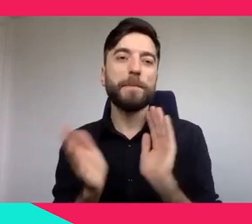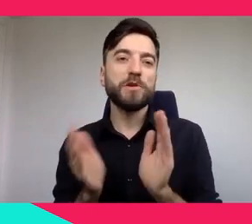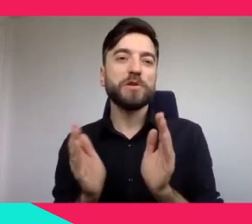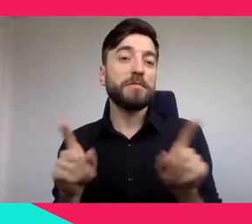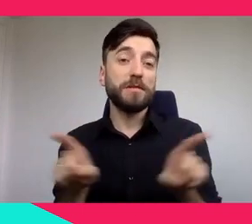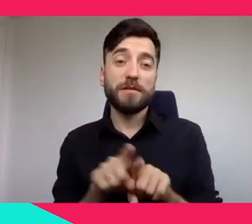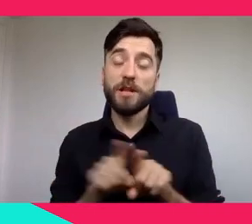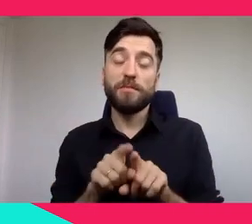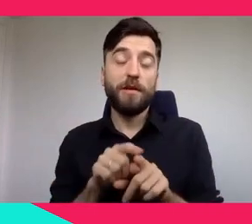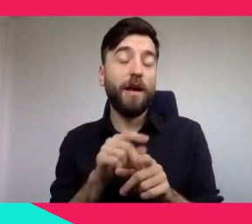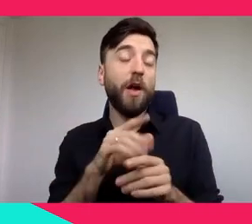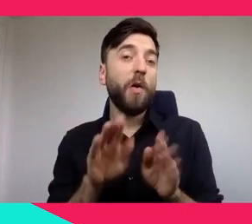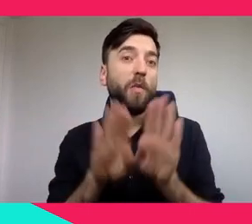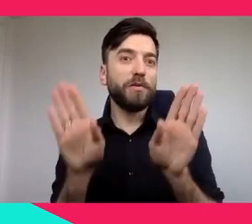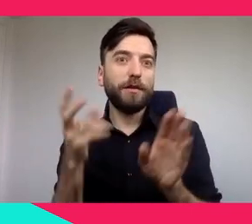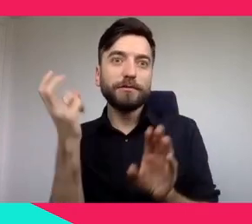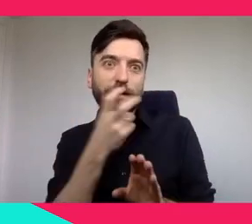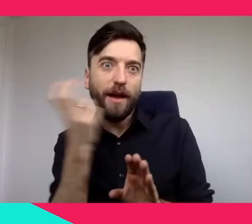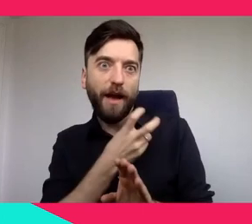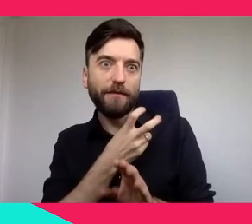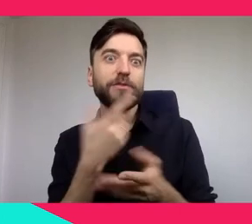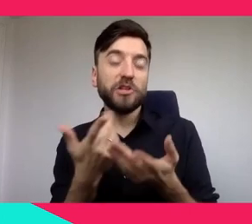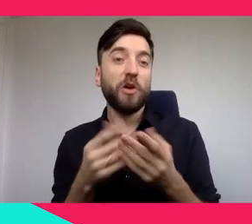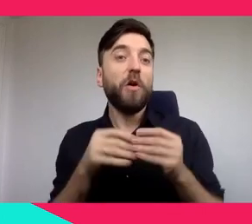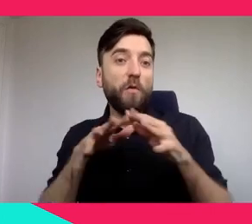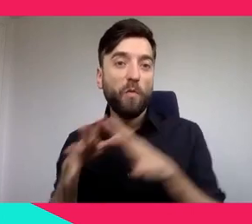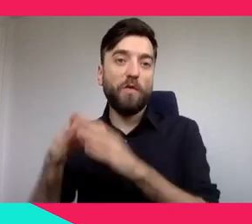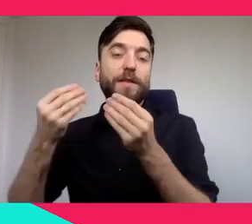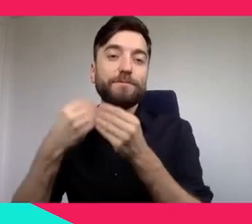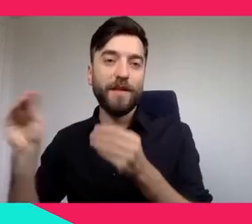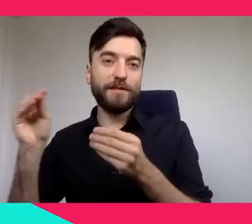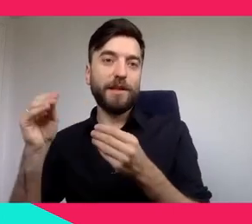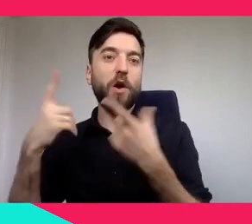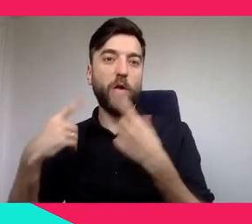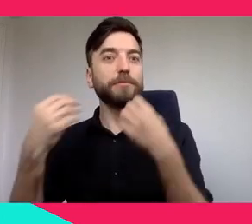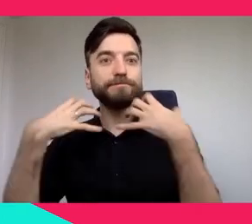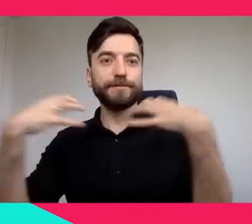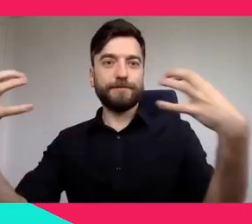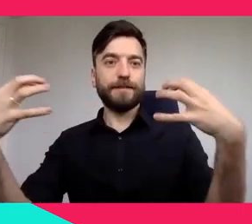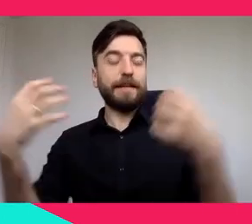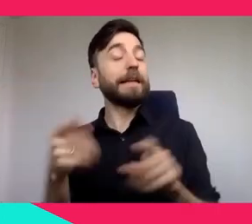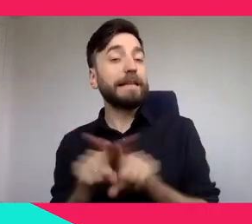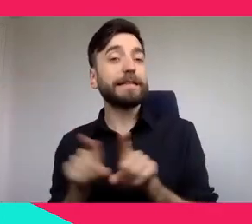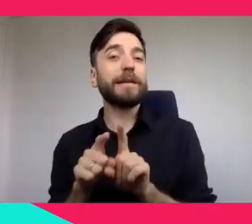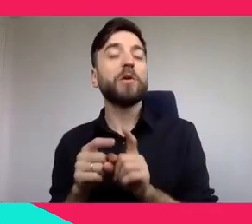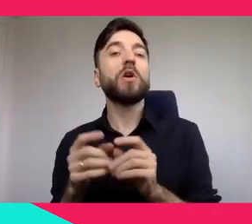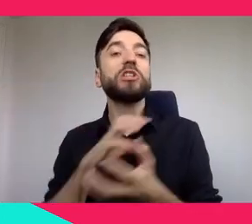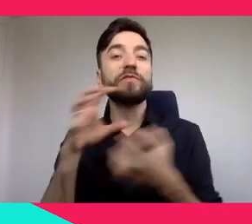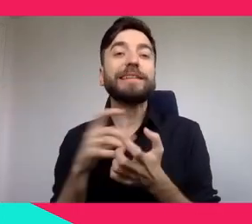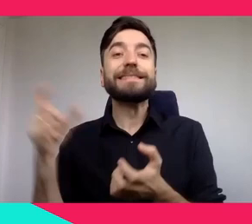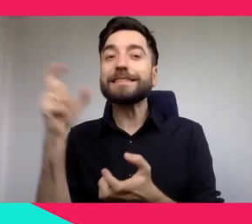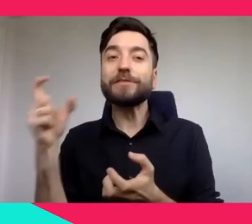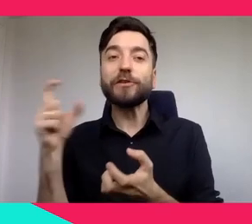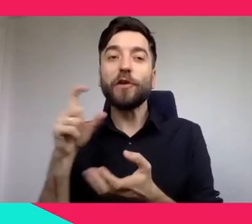The digital world creates also new solutions to earn money. Applications should stay free, of course, but